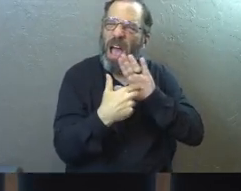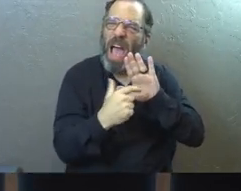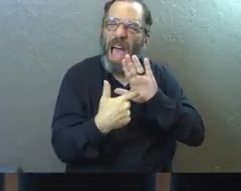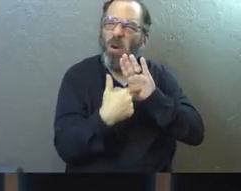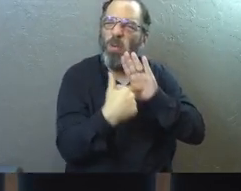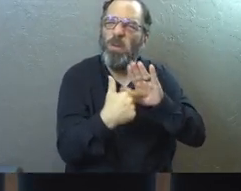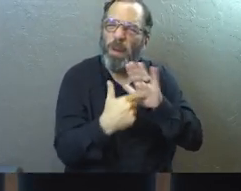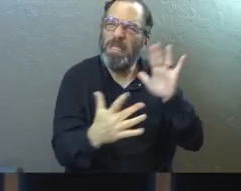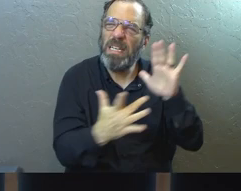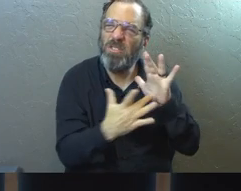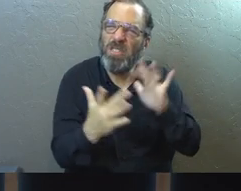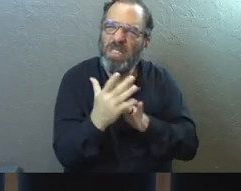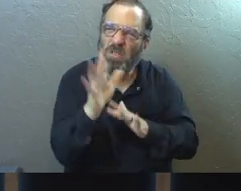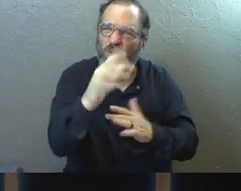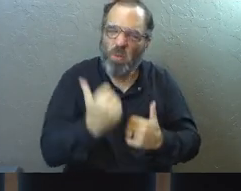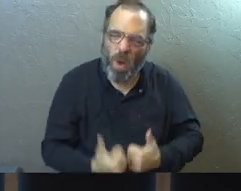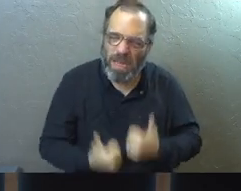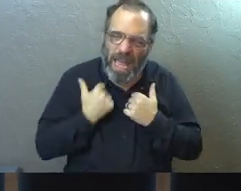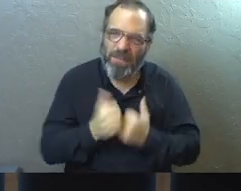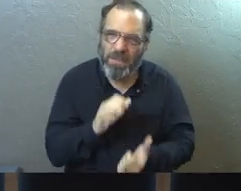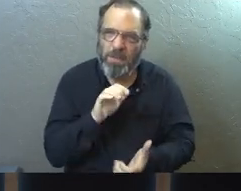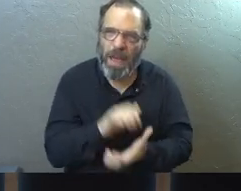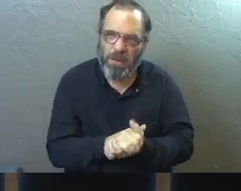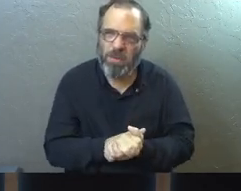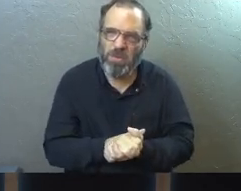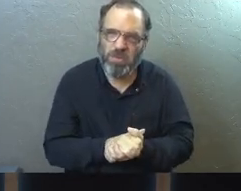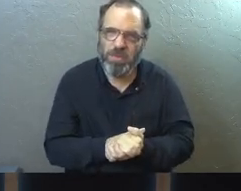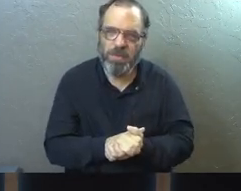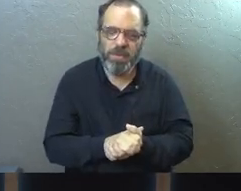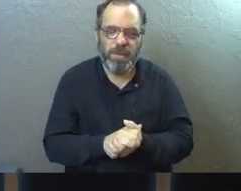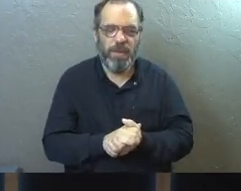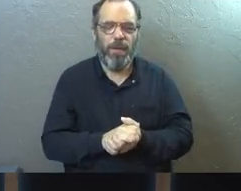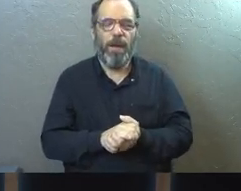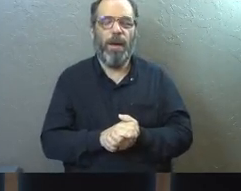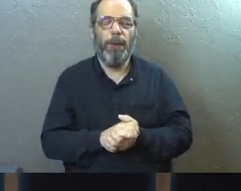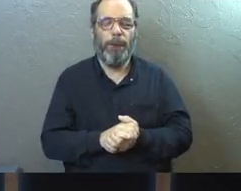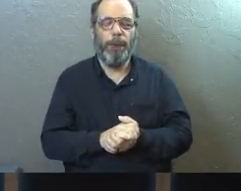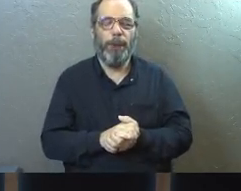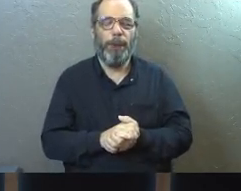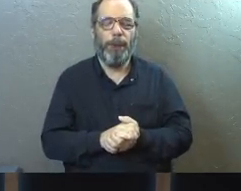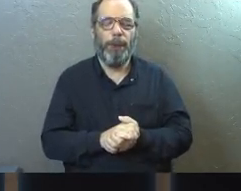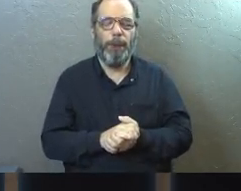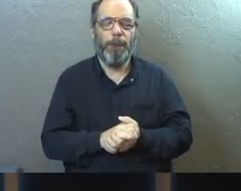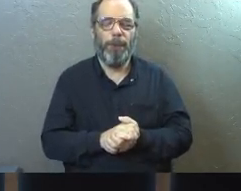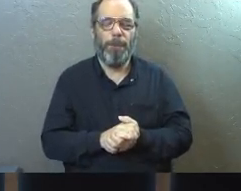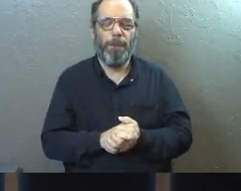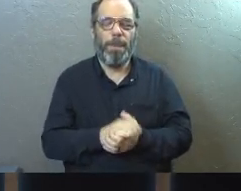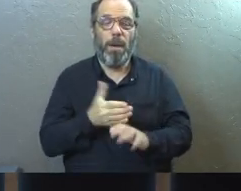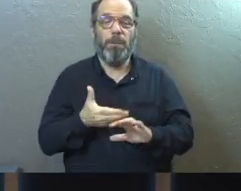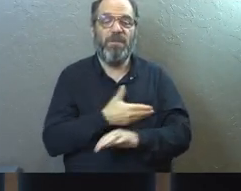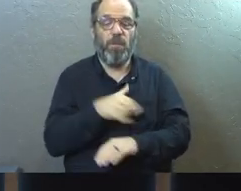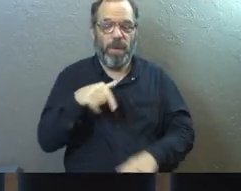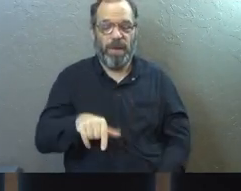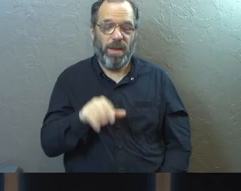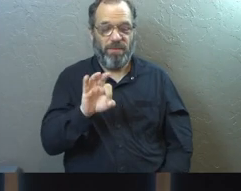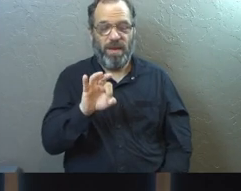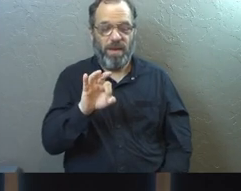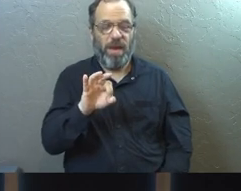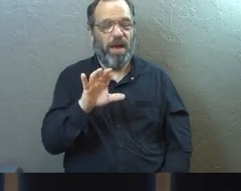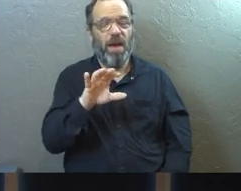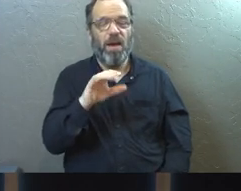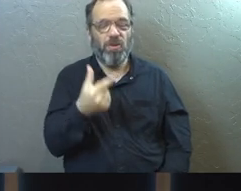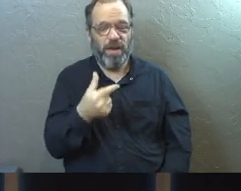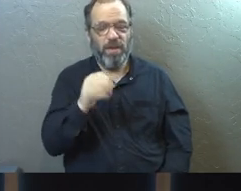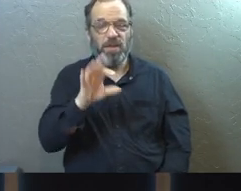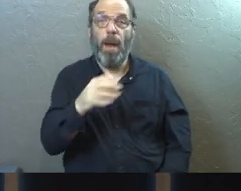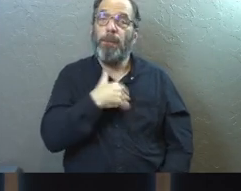in our life, in our marriage, all of it. Before I worked back here, so my wife and I used to work here